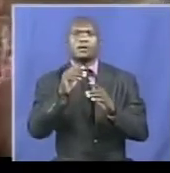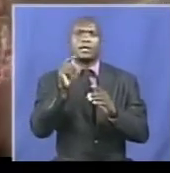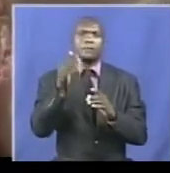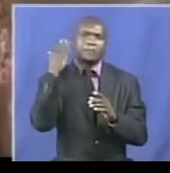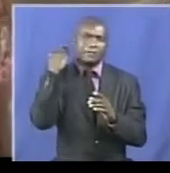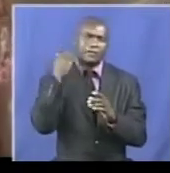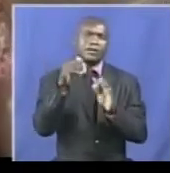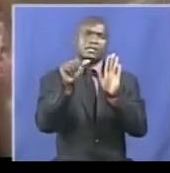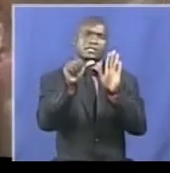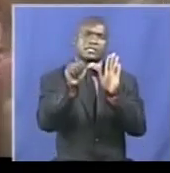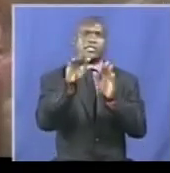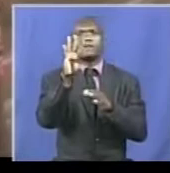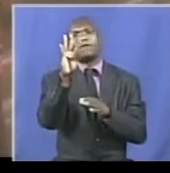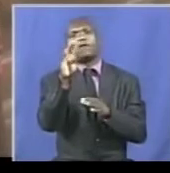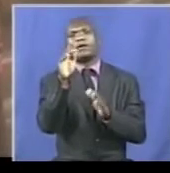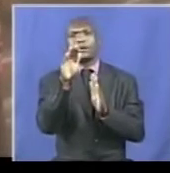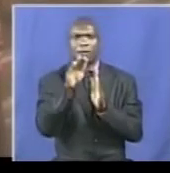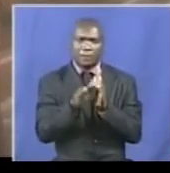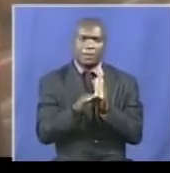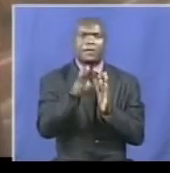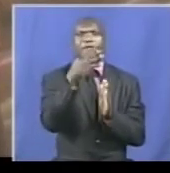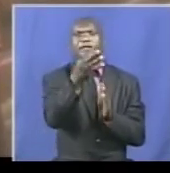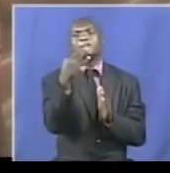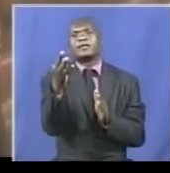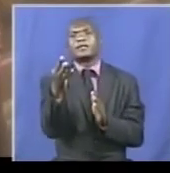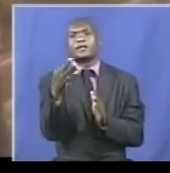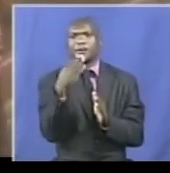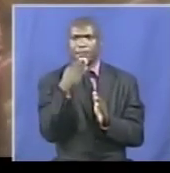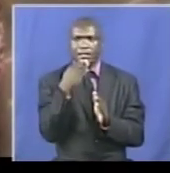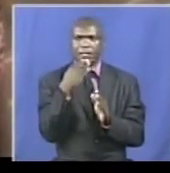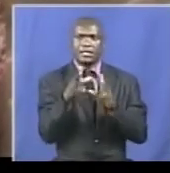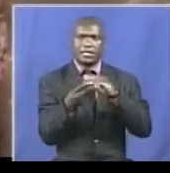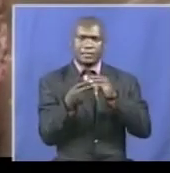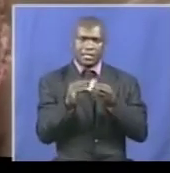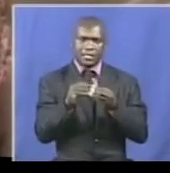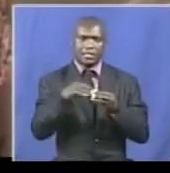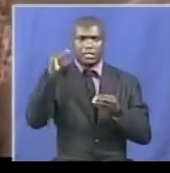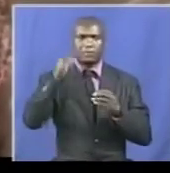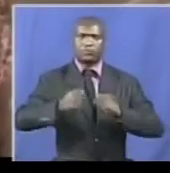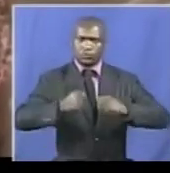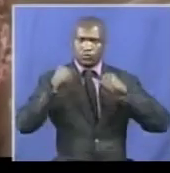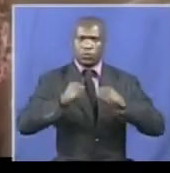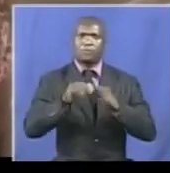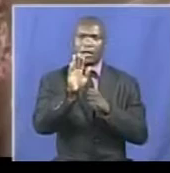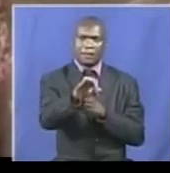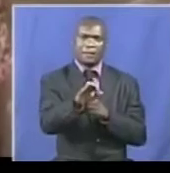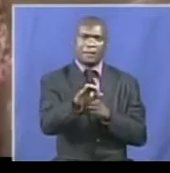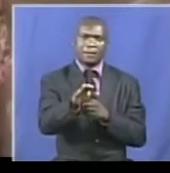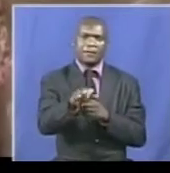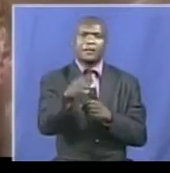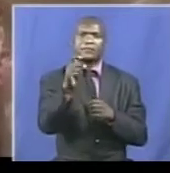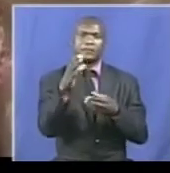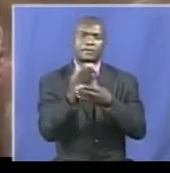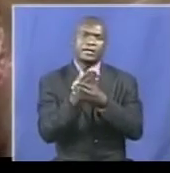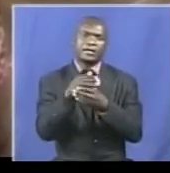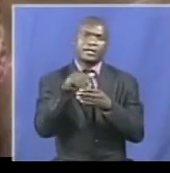from 64 to only 33, thereby making the party organ more effective and efficient. Judith Makwanya,